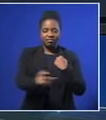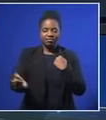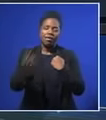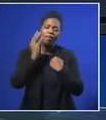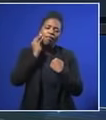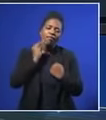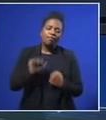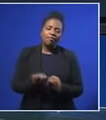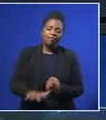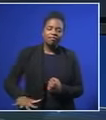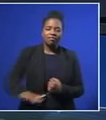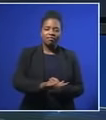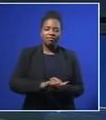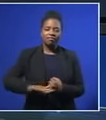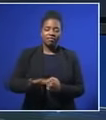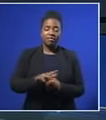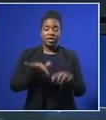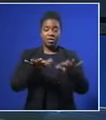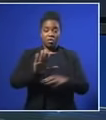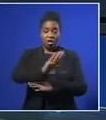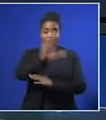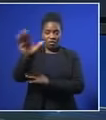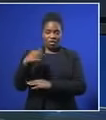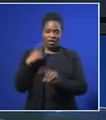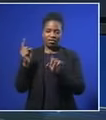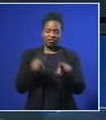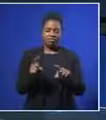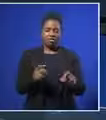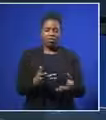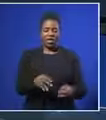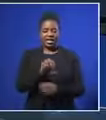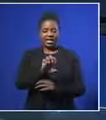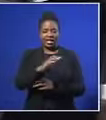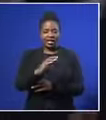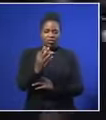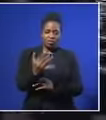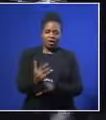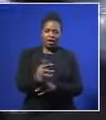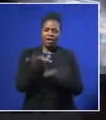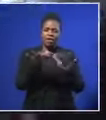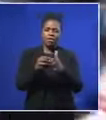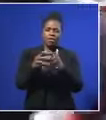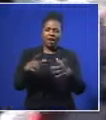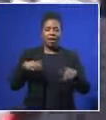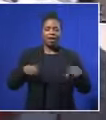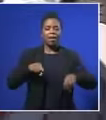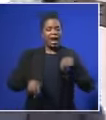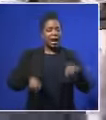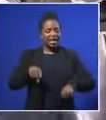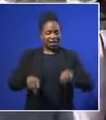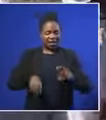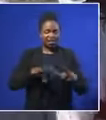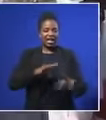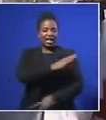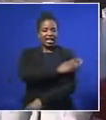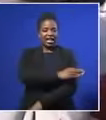Mverzo. Leaders and dignitaries from around Africa attended the centenary event. Pupils there have received bicycles and a clinic